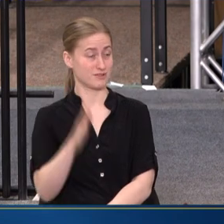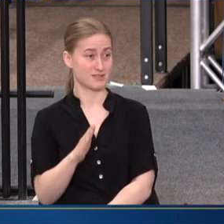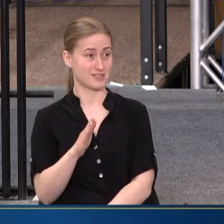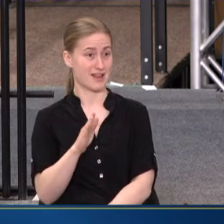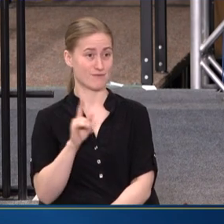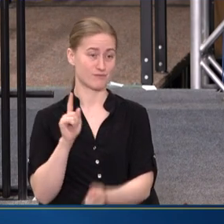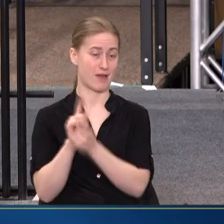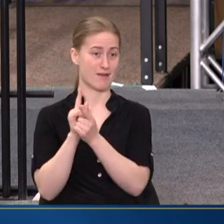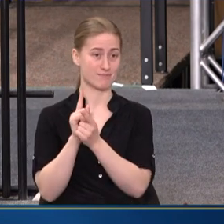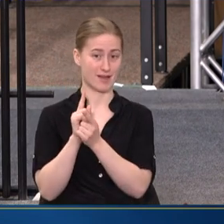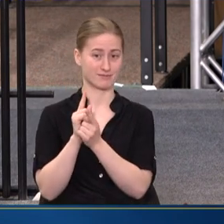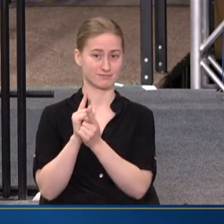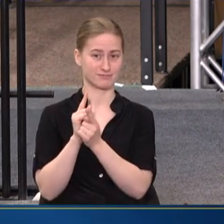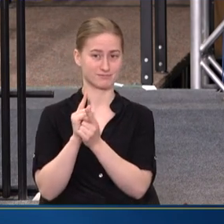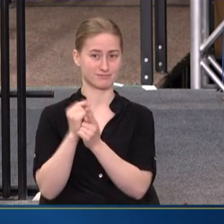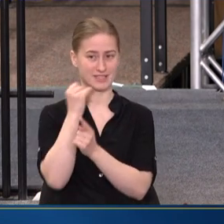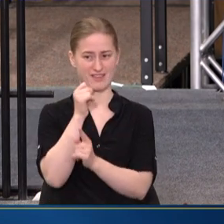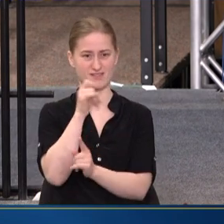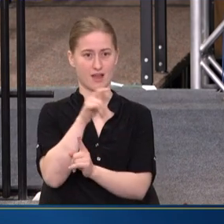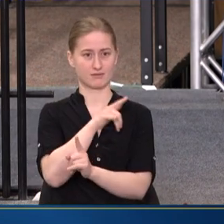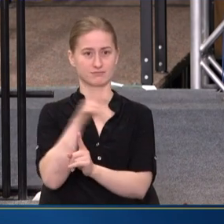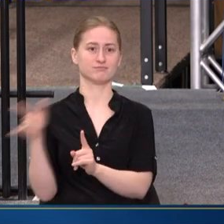HAVE OTHERWISE MET.